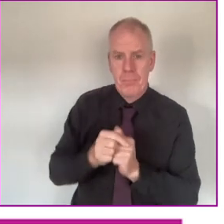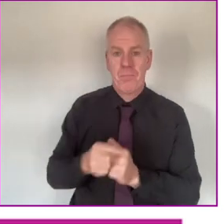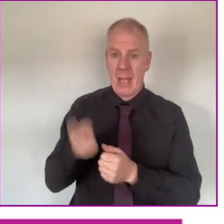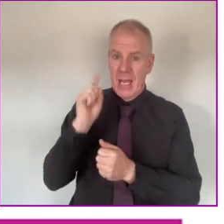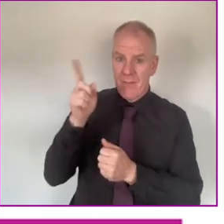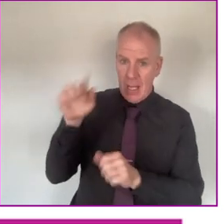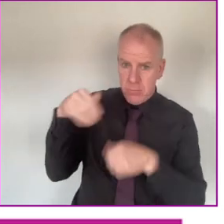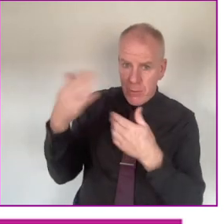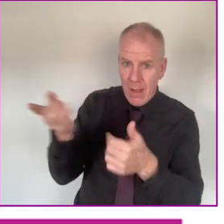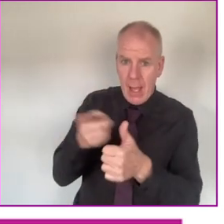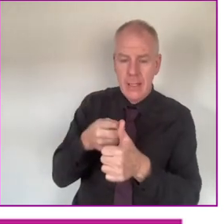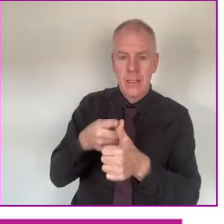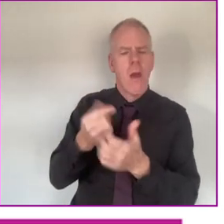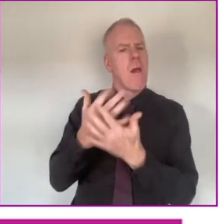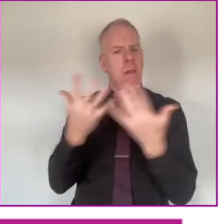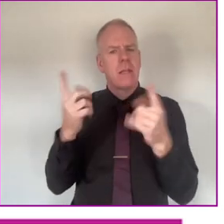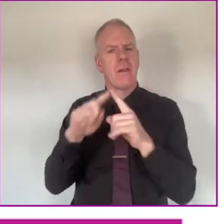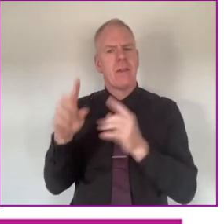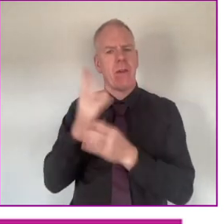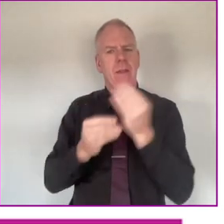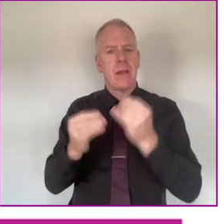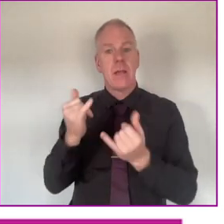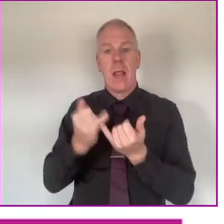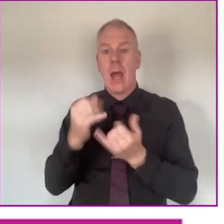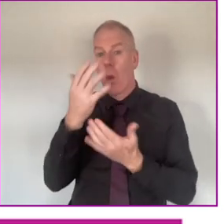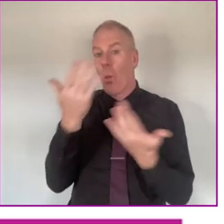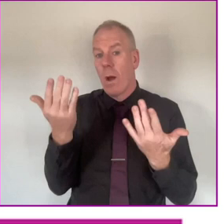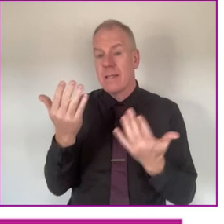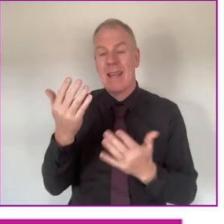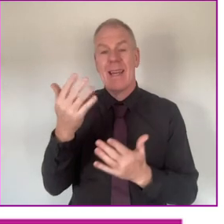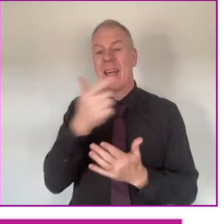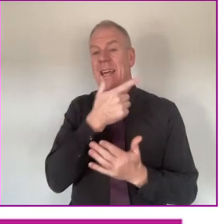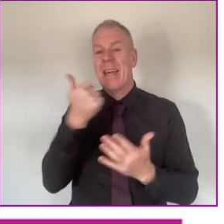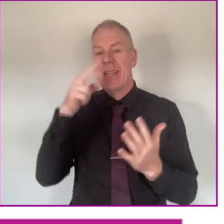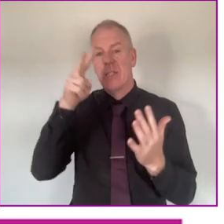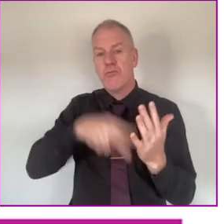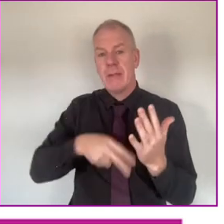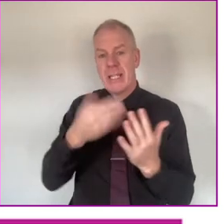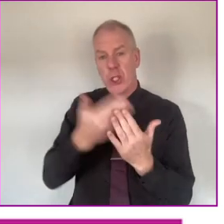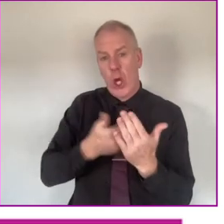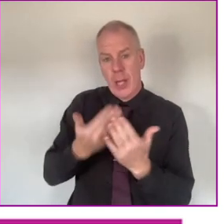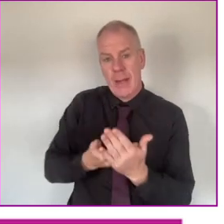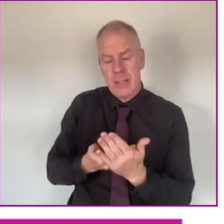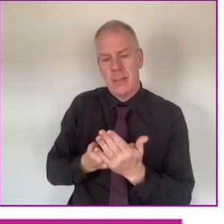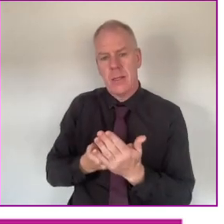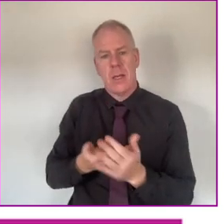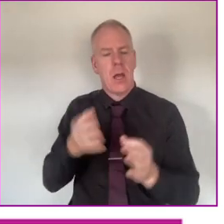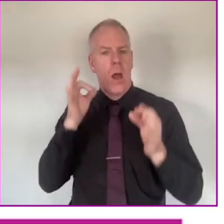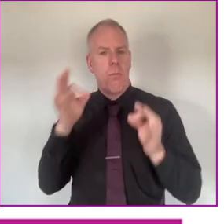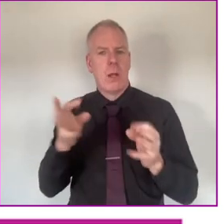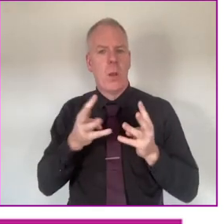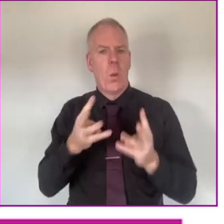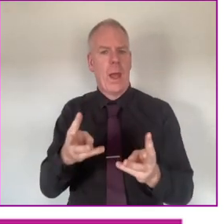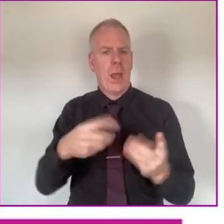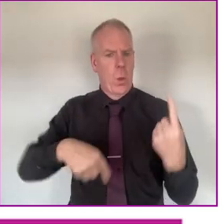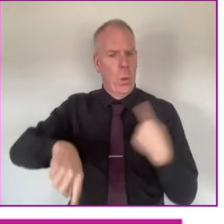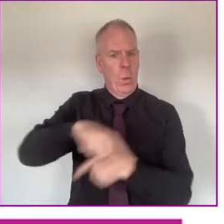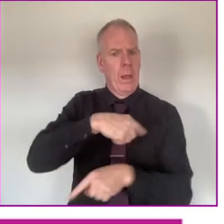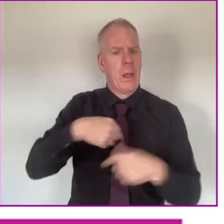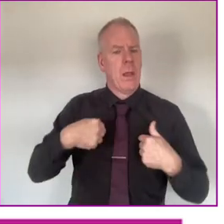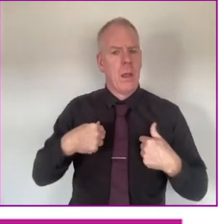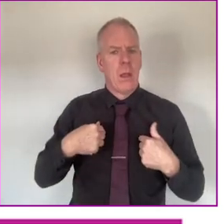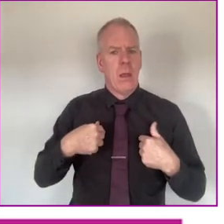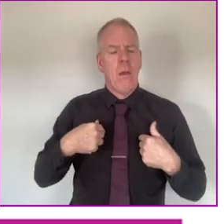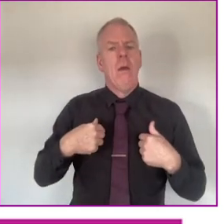We advise them on meetings like easy read documents. This is an excellent way